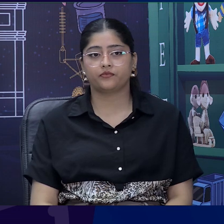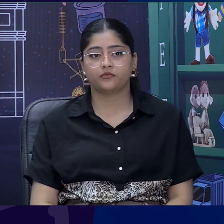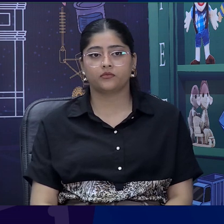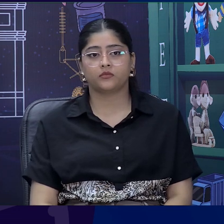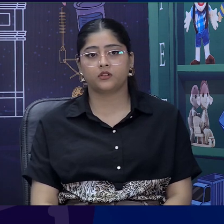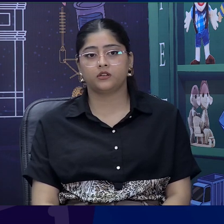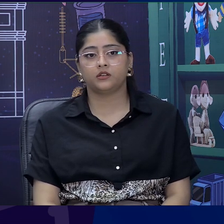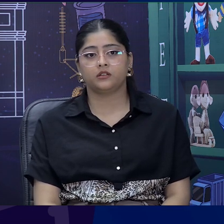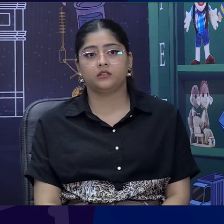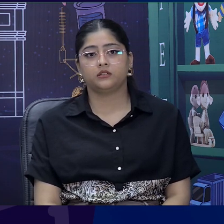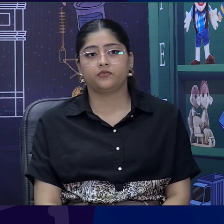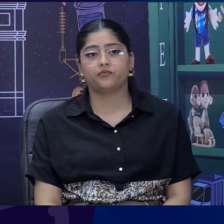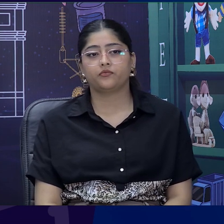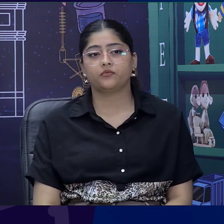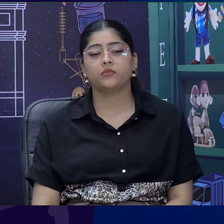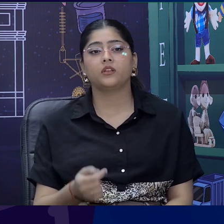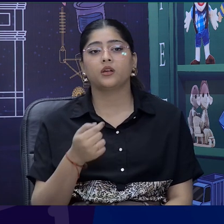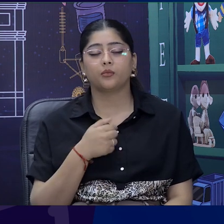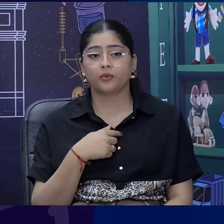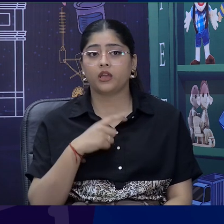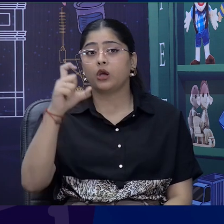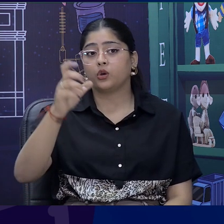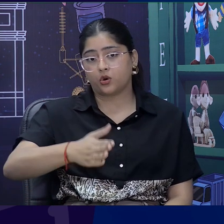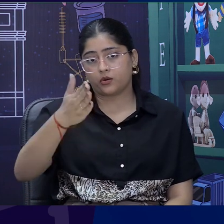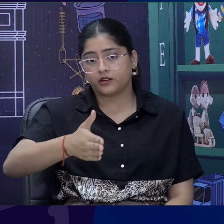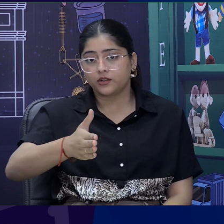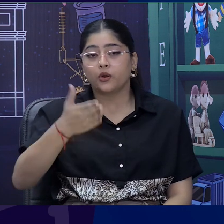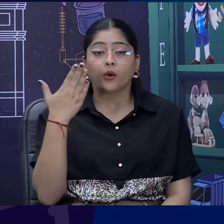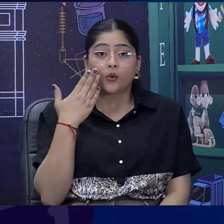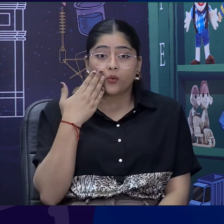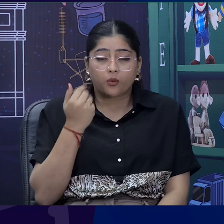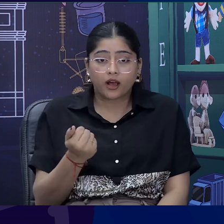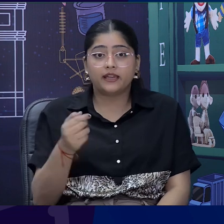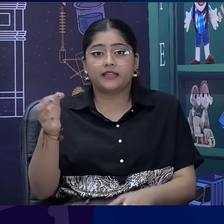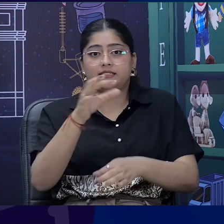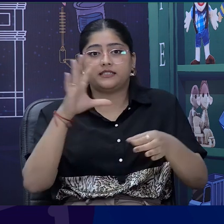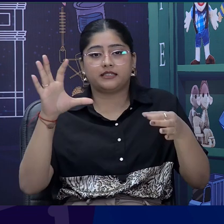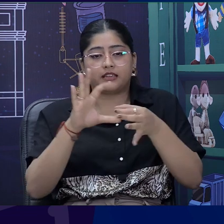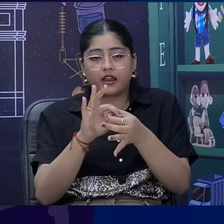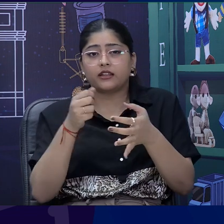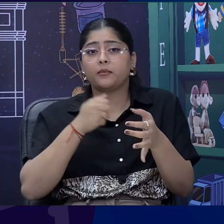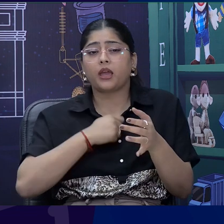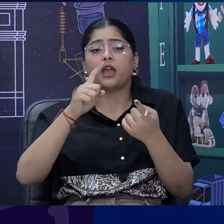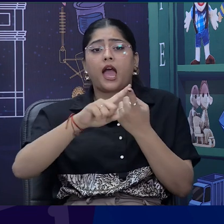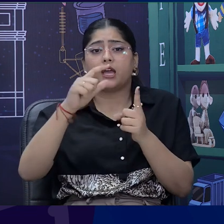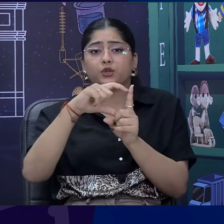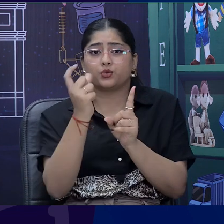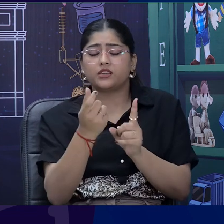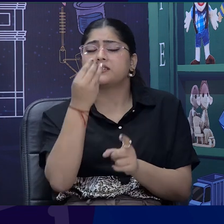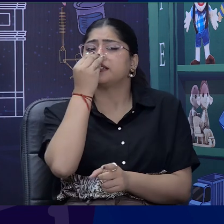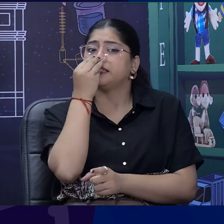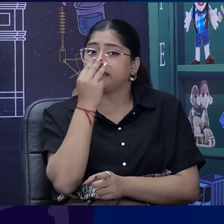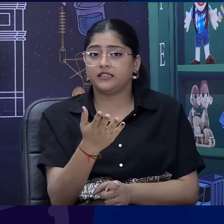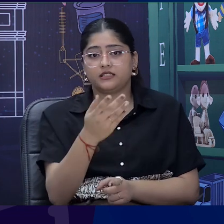I heartly congratulate NCRT for making our education so easy nowadays. Hmm.